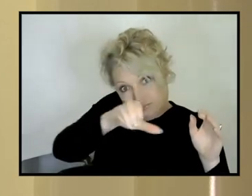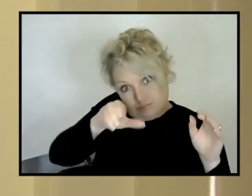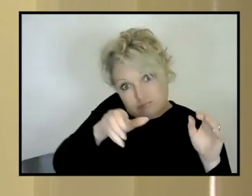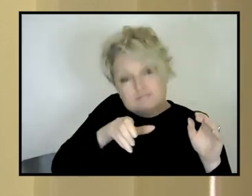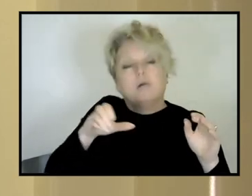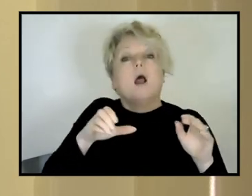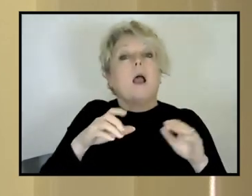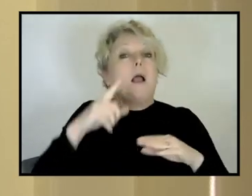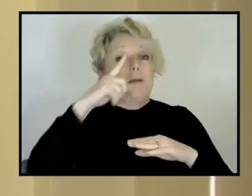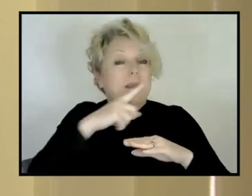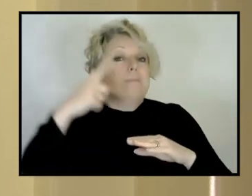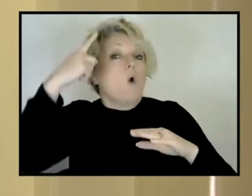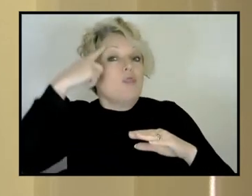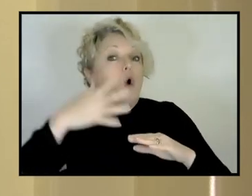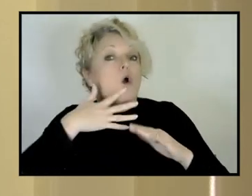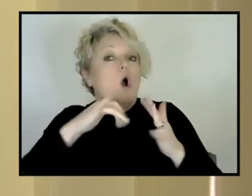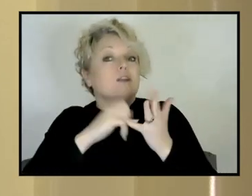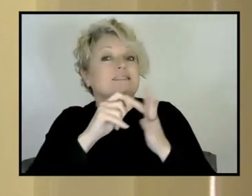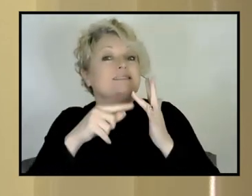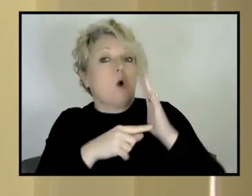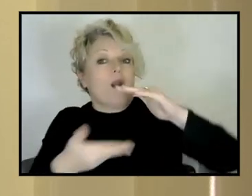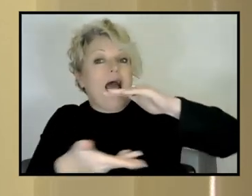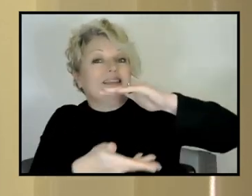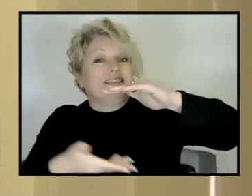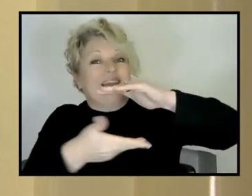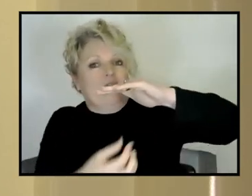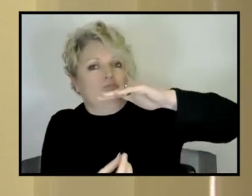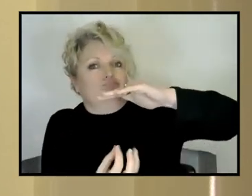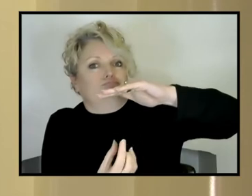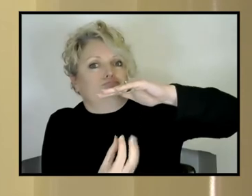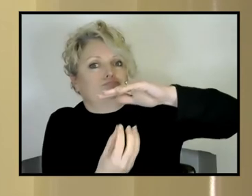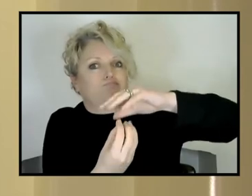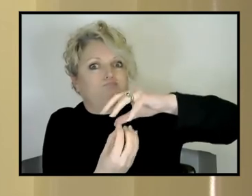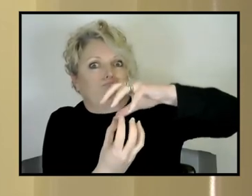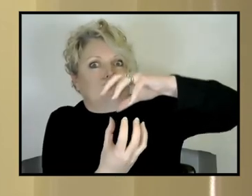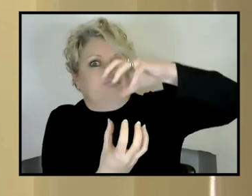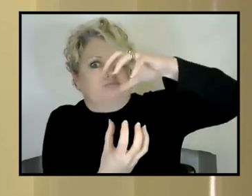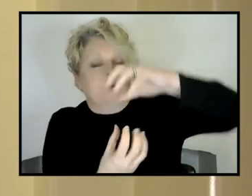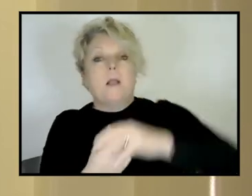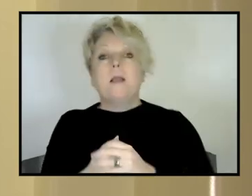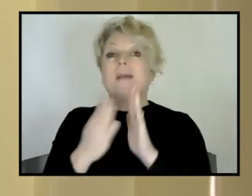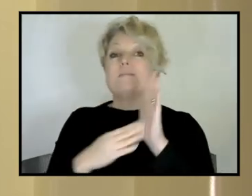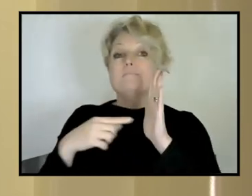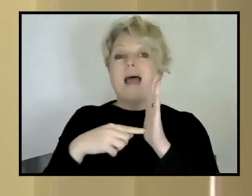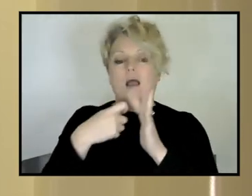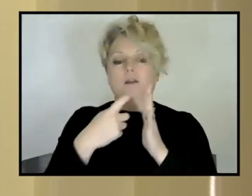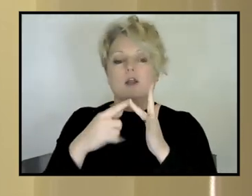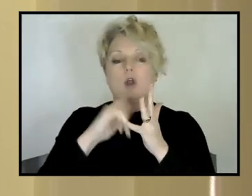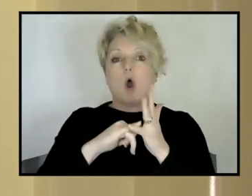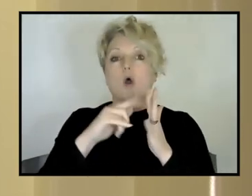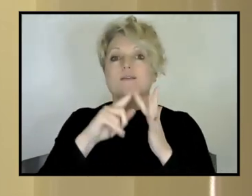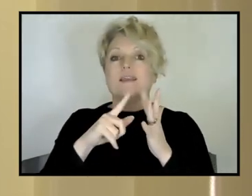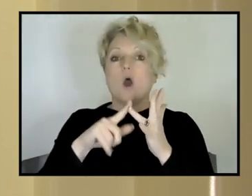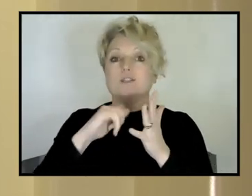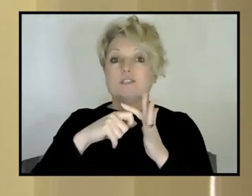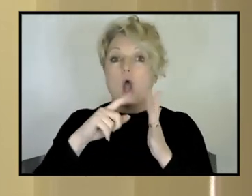great dividing range. Of course, we walk out the back of our high school in Corriong, we look up at Mount Kosciuszko and you say, there's no way that's a volcano. It's